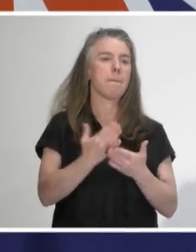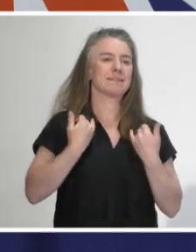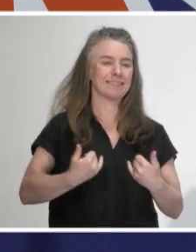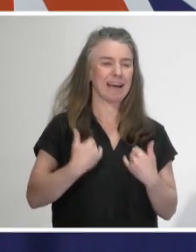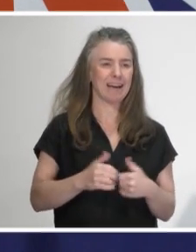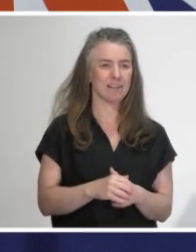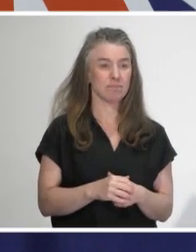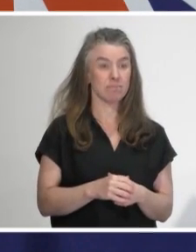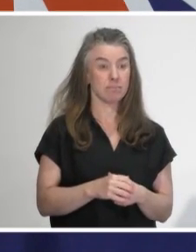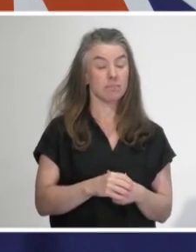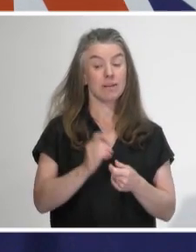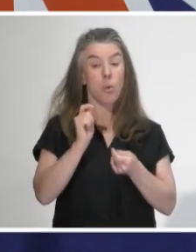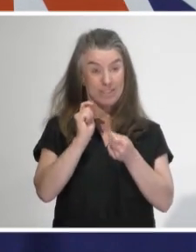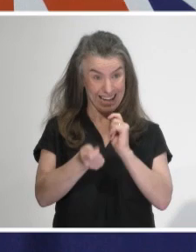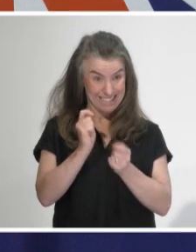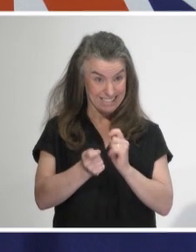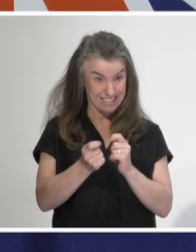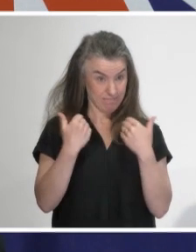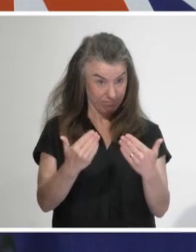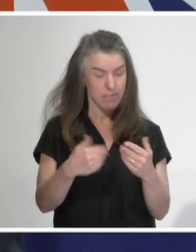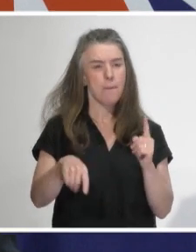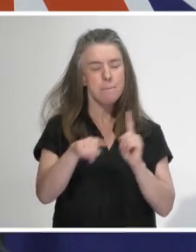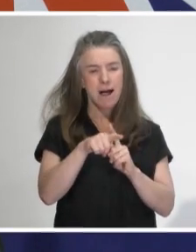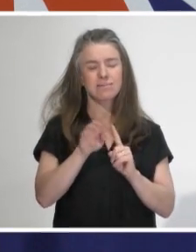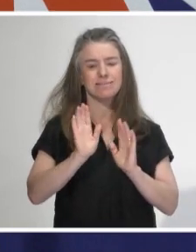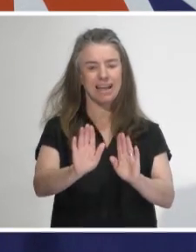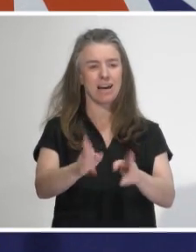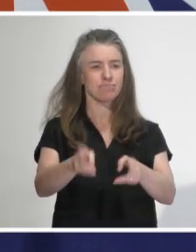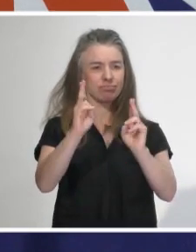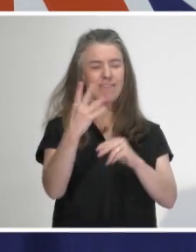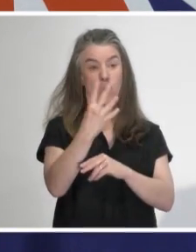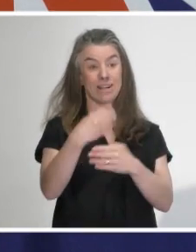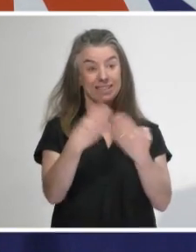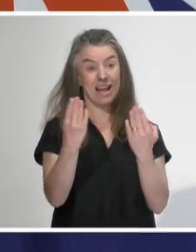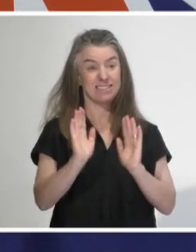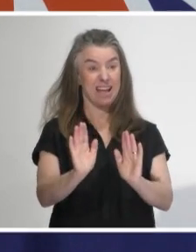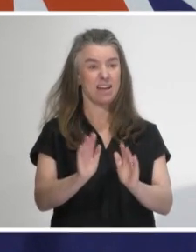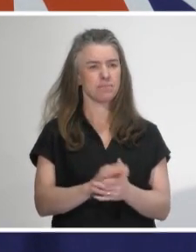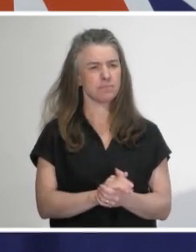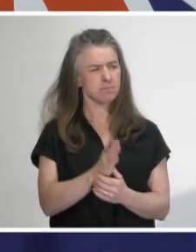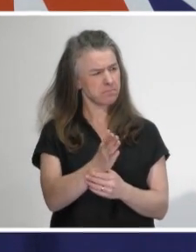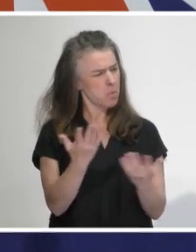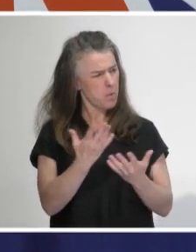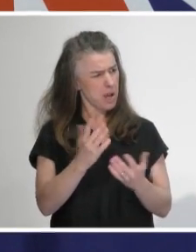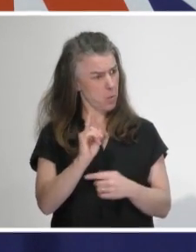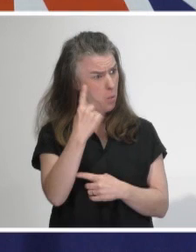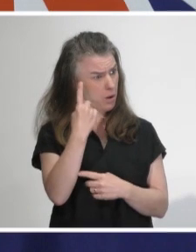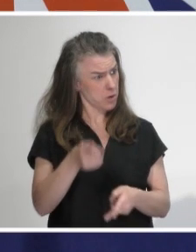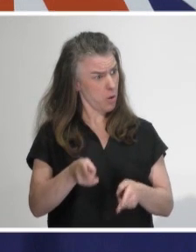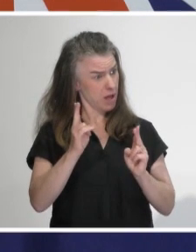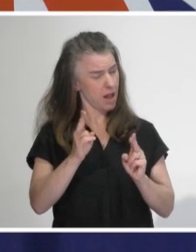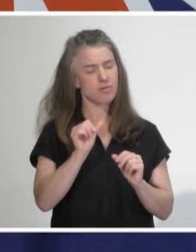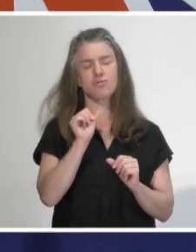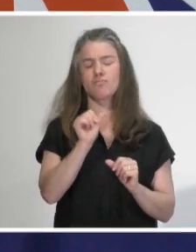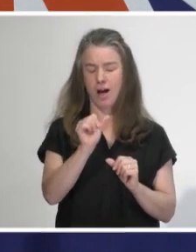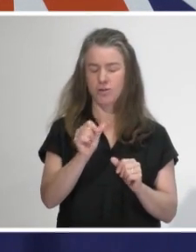So they'll all be tested and they'll all remain in that quarantine for the full 14 days. And that's in an Auckland hotel? That's in an